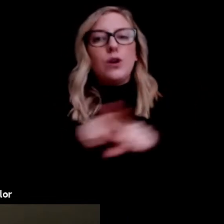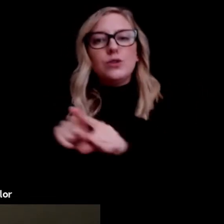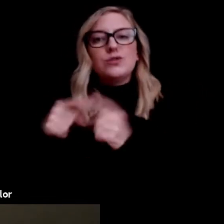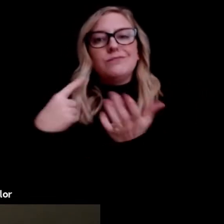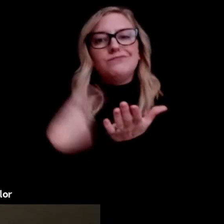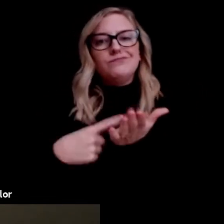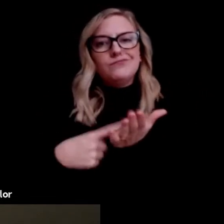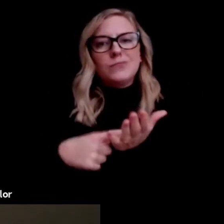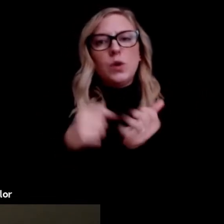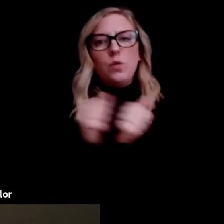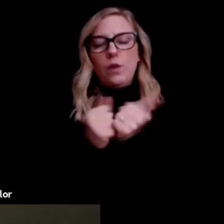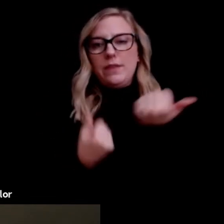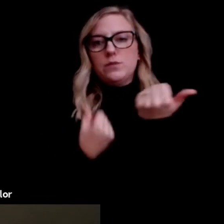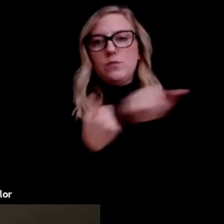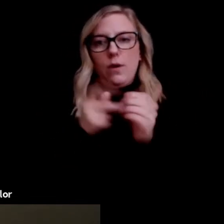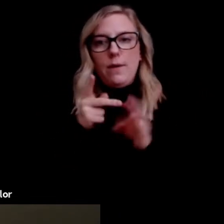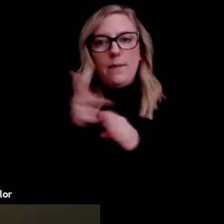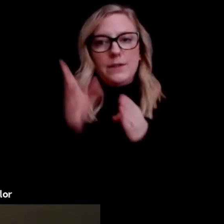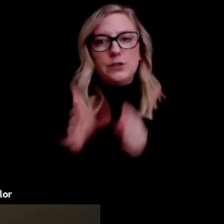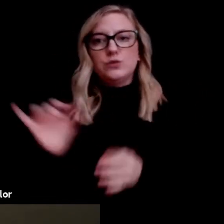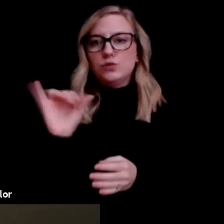it takes a very holistic approach.